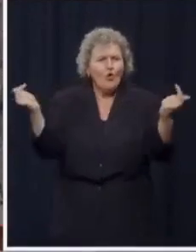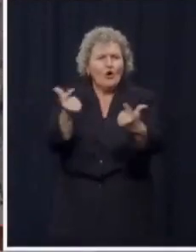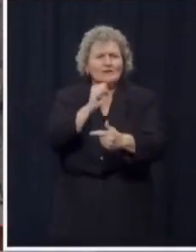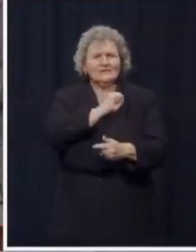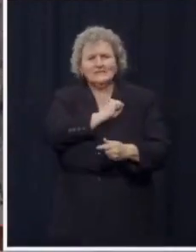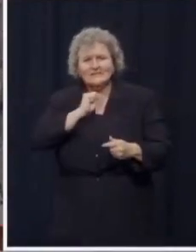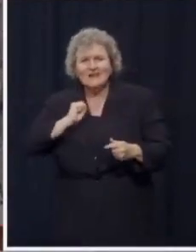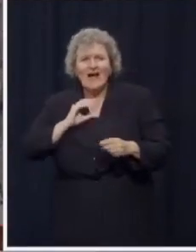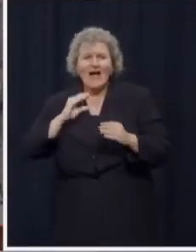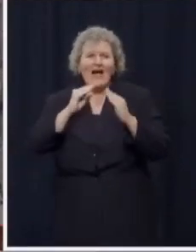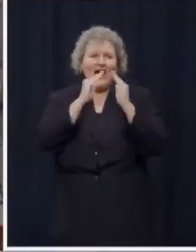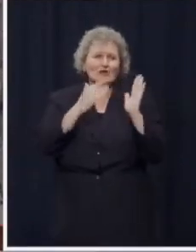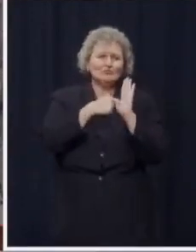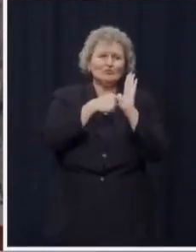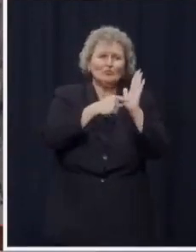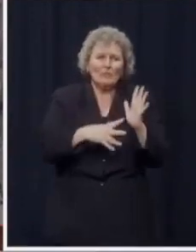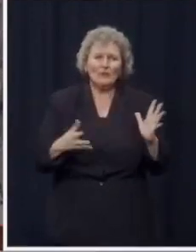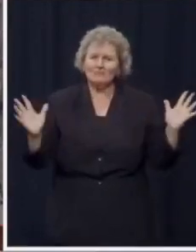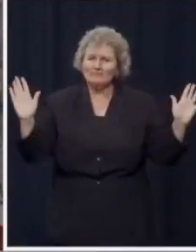for many years to come. Thank